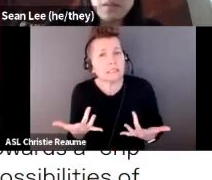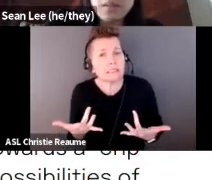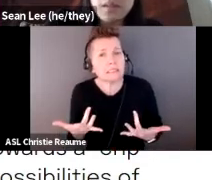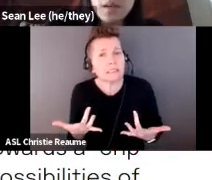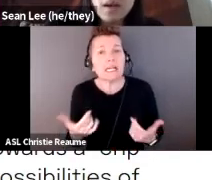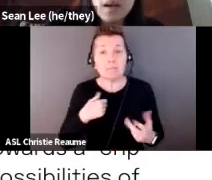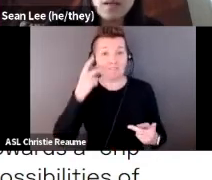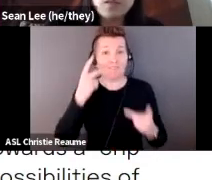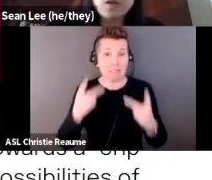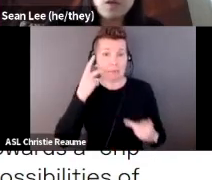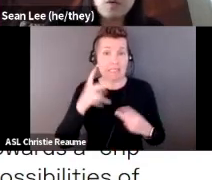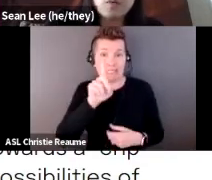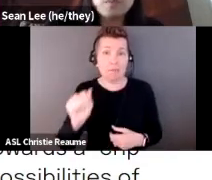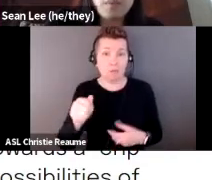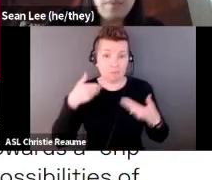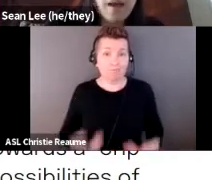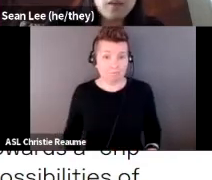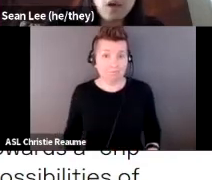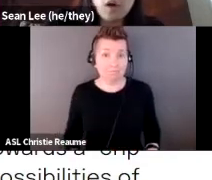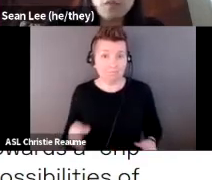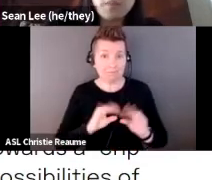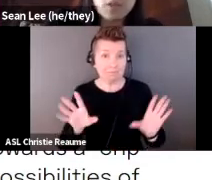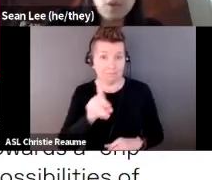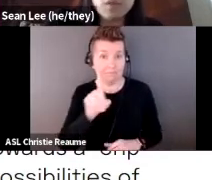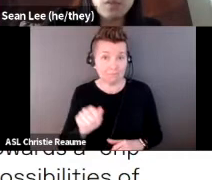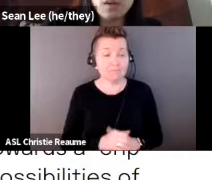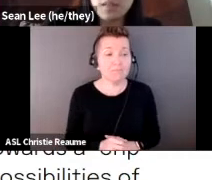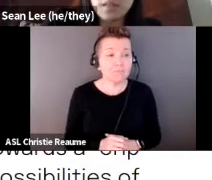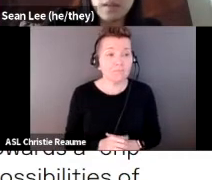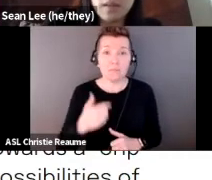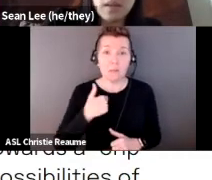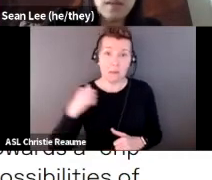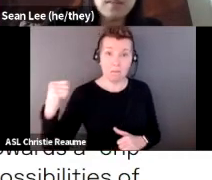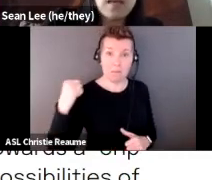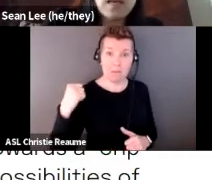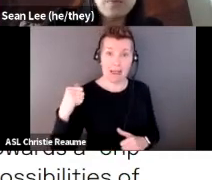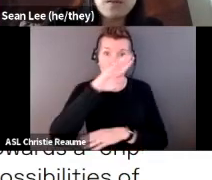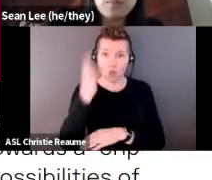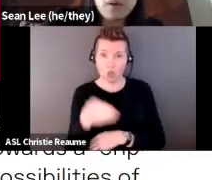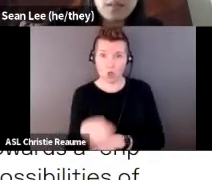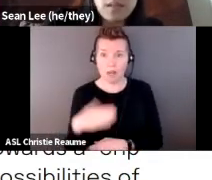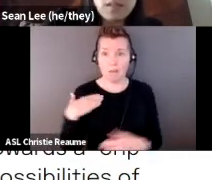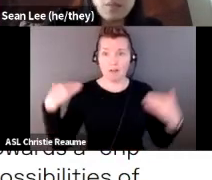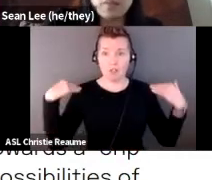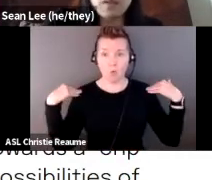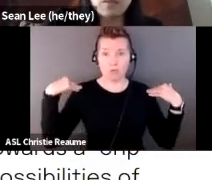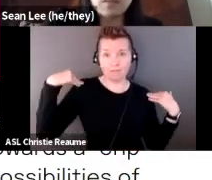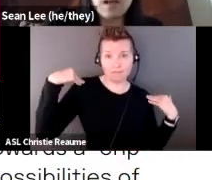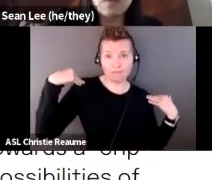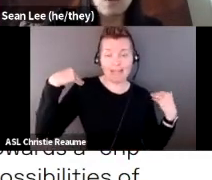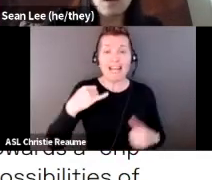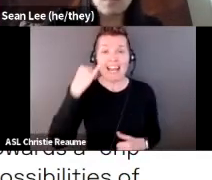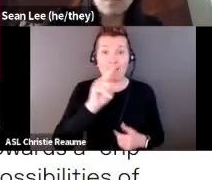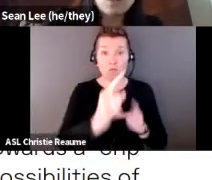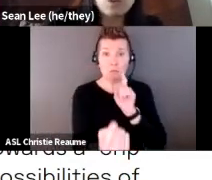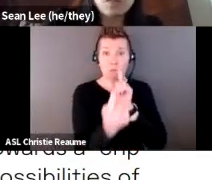disabled. So my back curves, my shoulders are uneven and if we met in person you'd probably notice